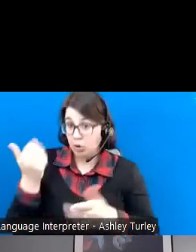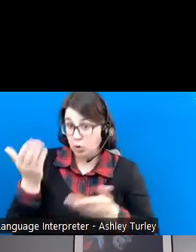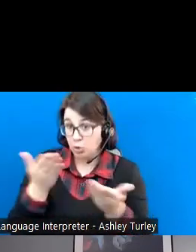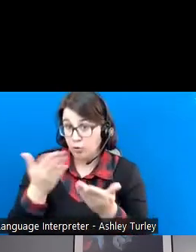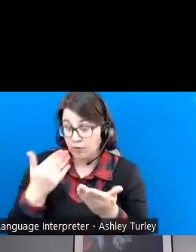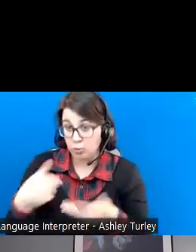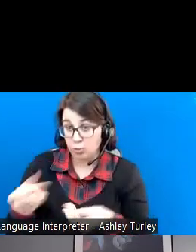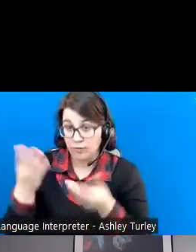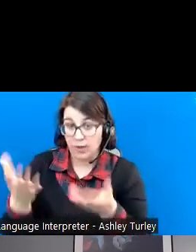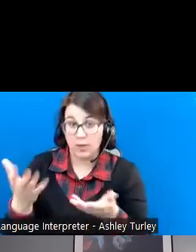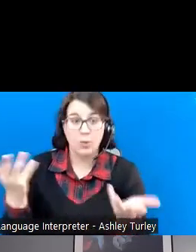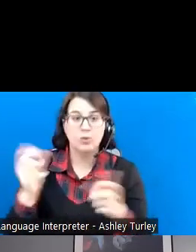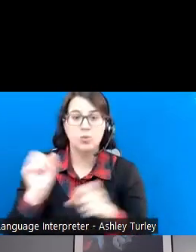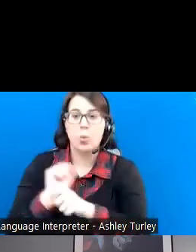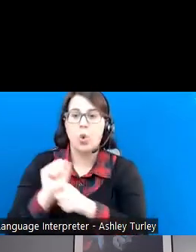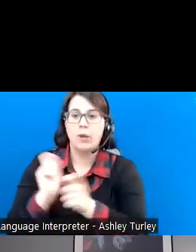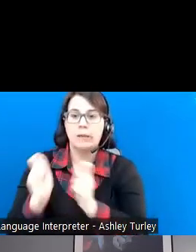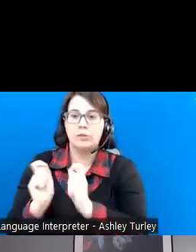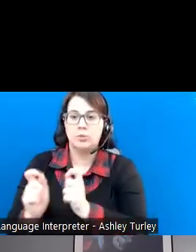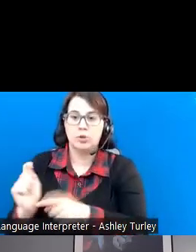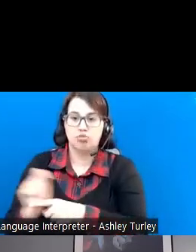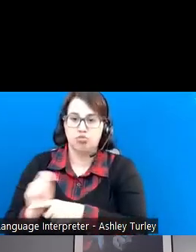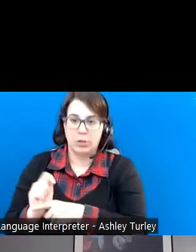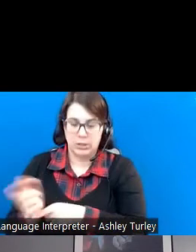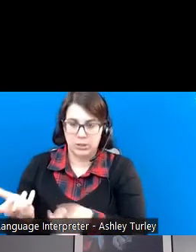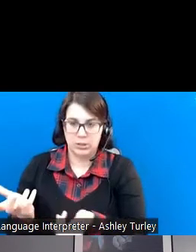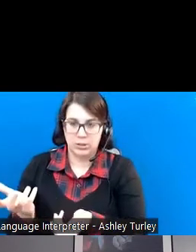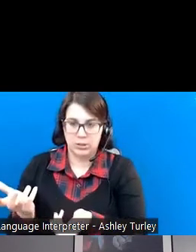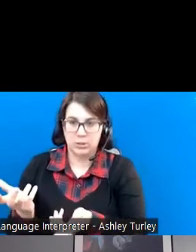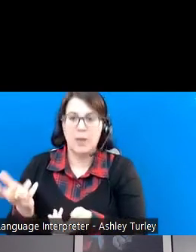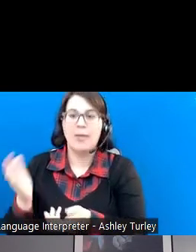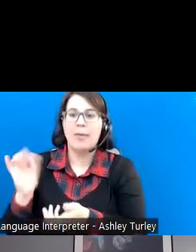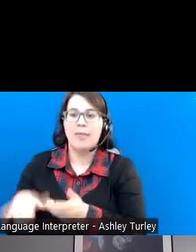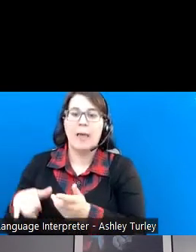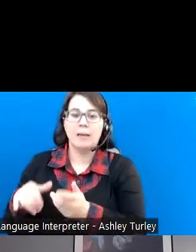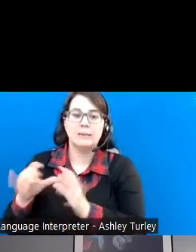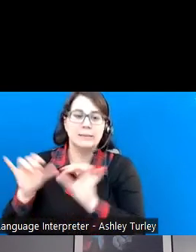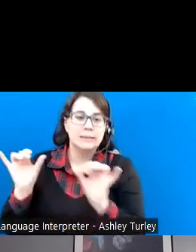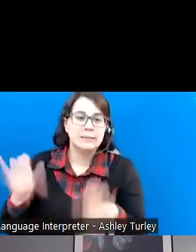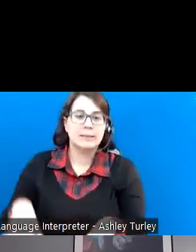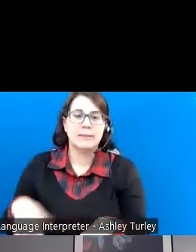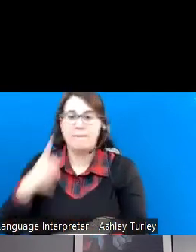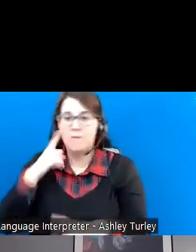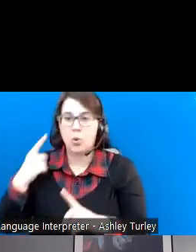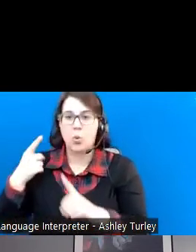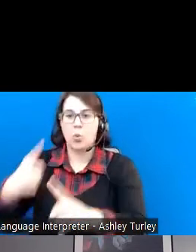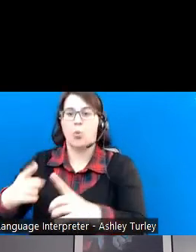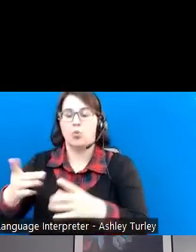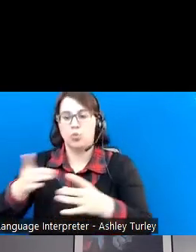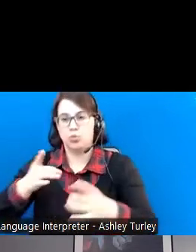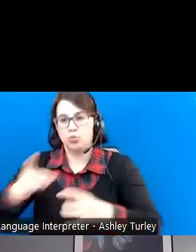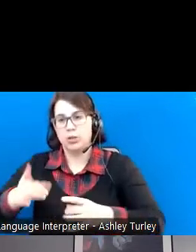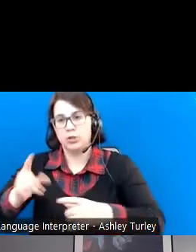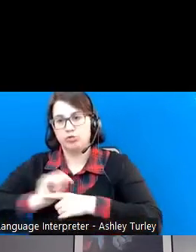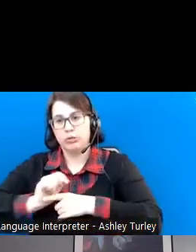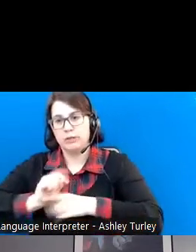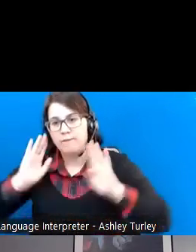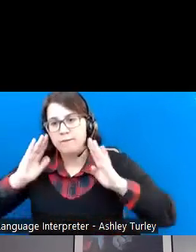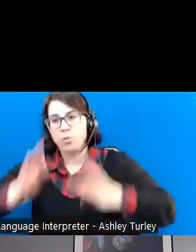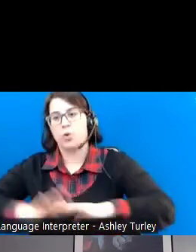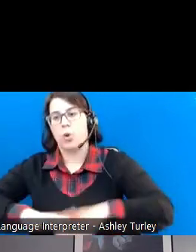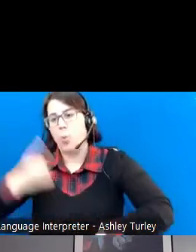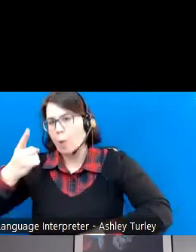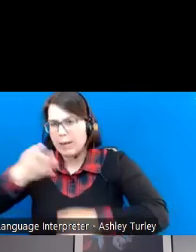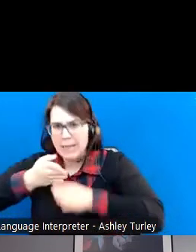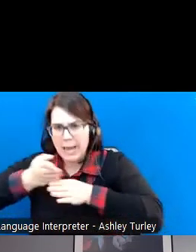DRS is work adjustment training. You know, this is a system of goal-directed training focusing on one kind of specific area